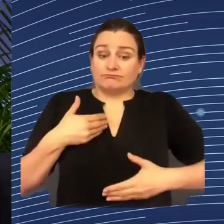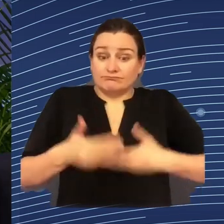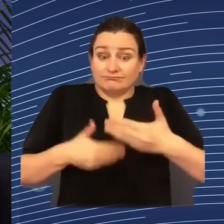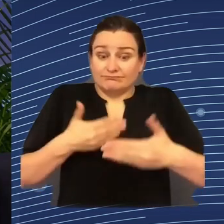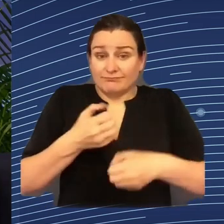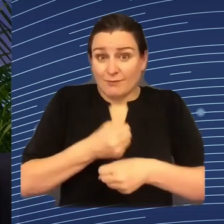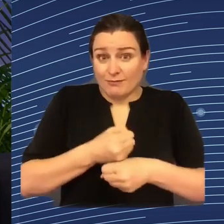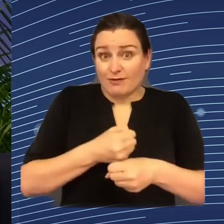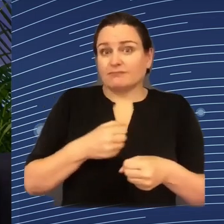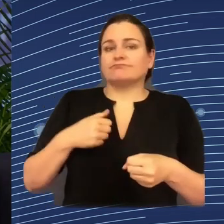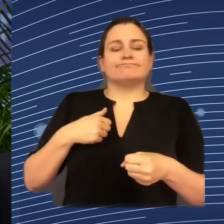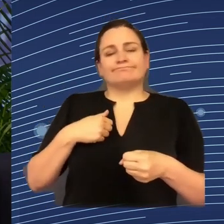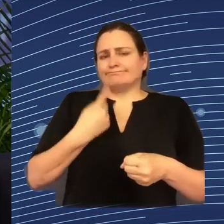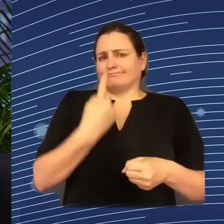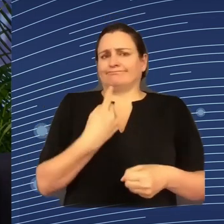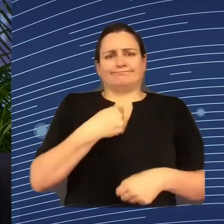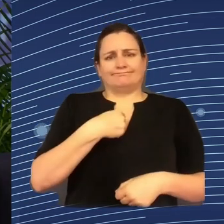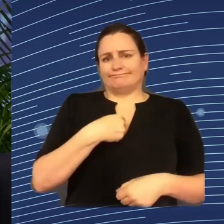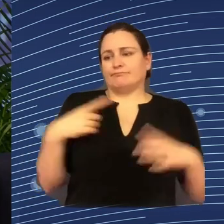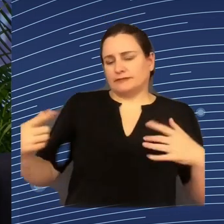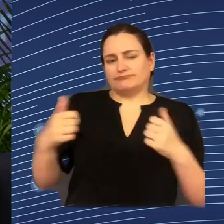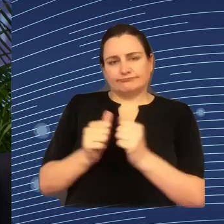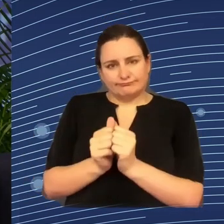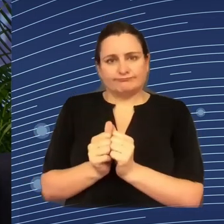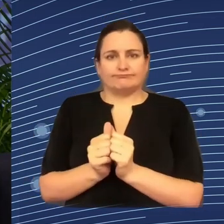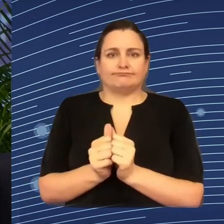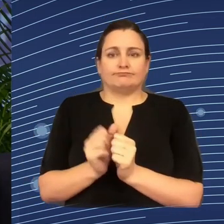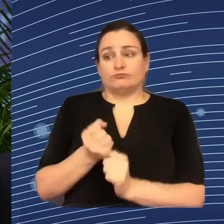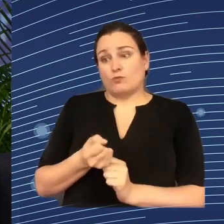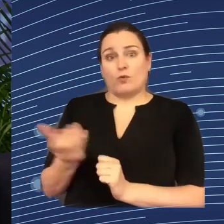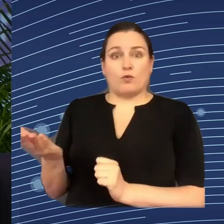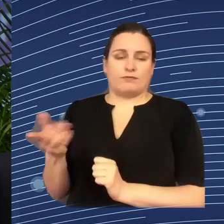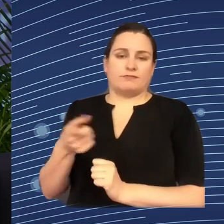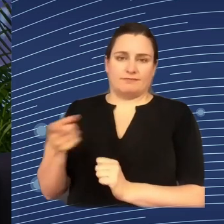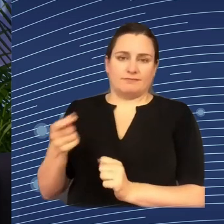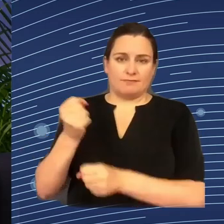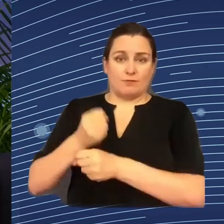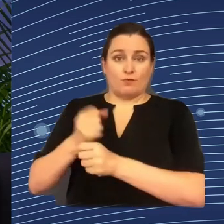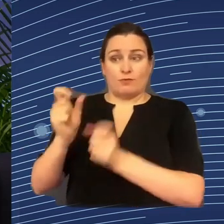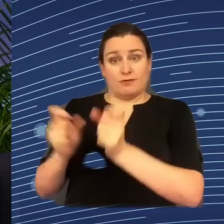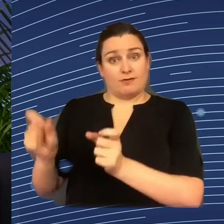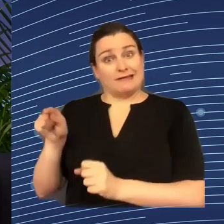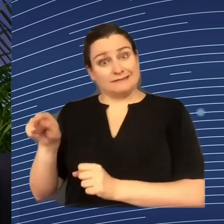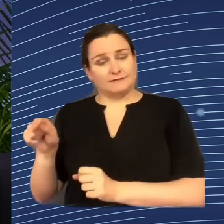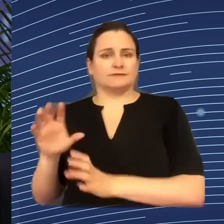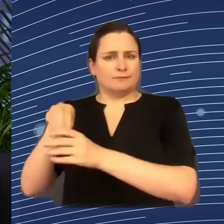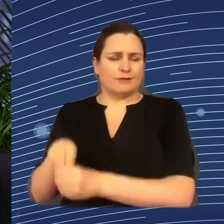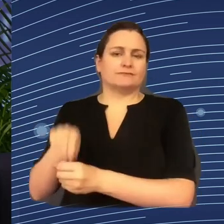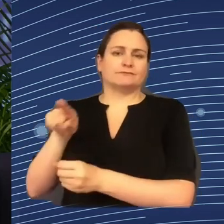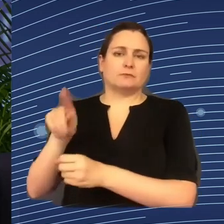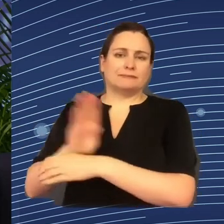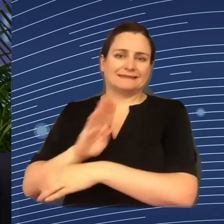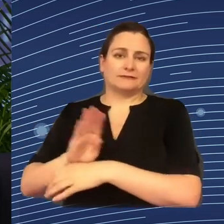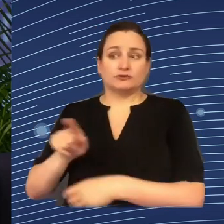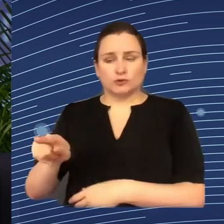all of the important actors. And here again, workers are constituencies of businesses. They should have a say in